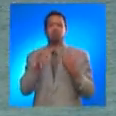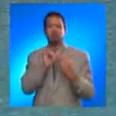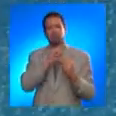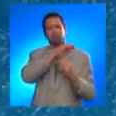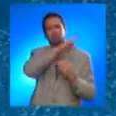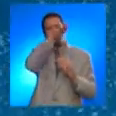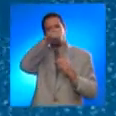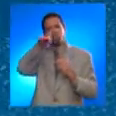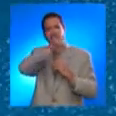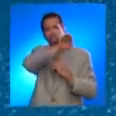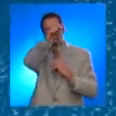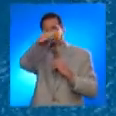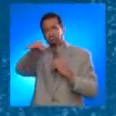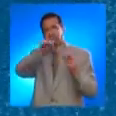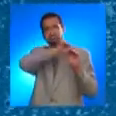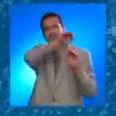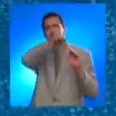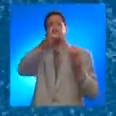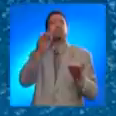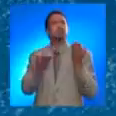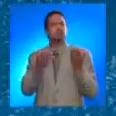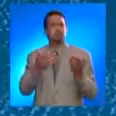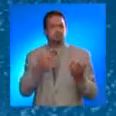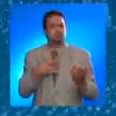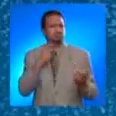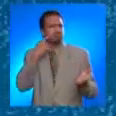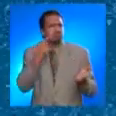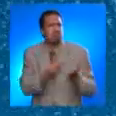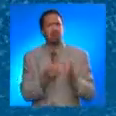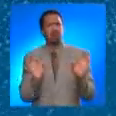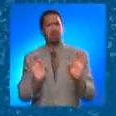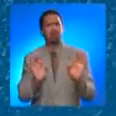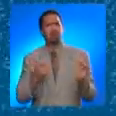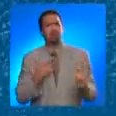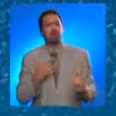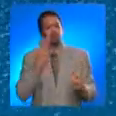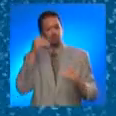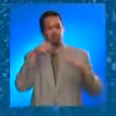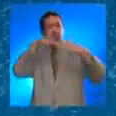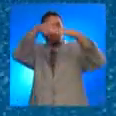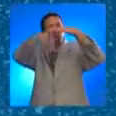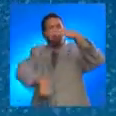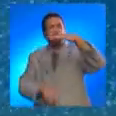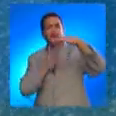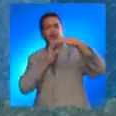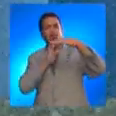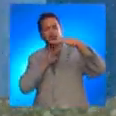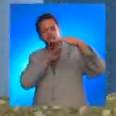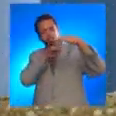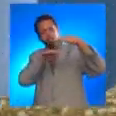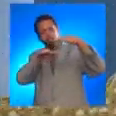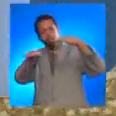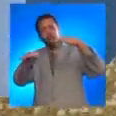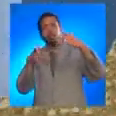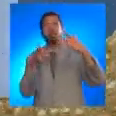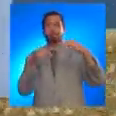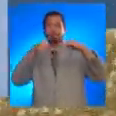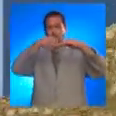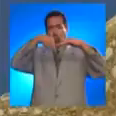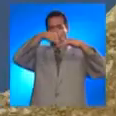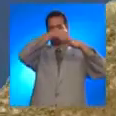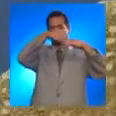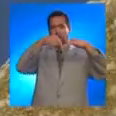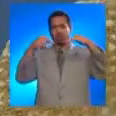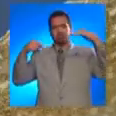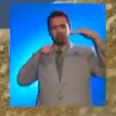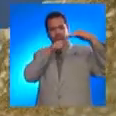miles of distance between them, a tsunami can travel unnoticed over open ocean. When it approaches the shore, where the waters